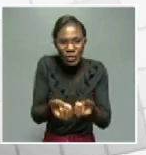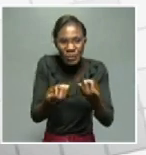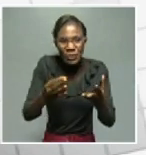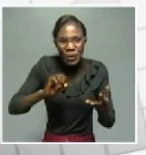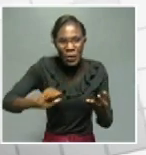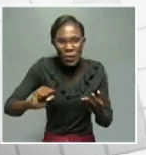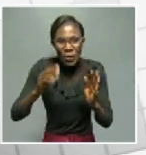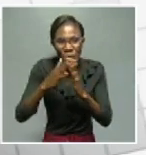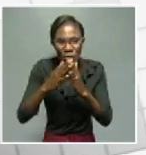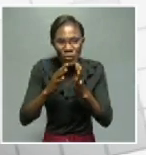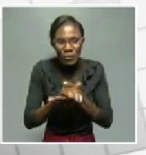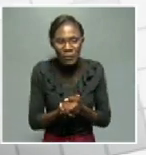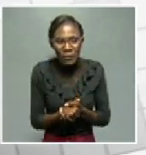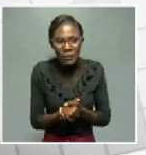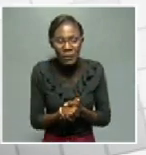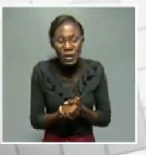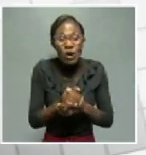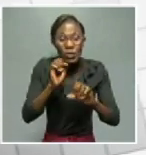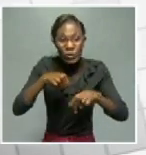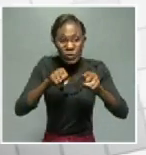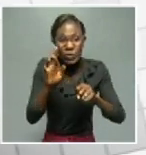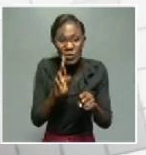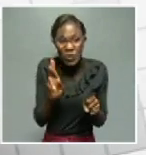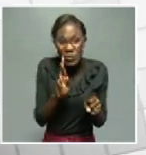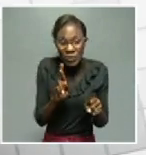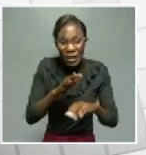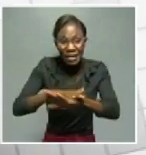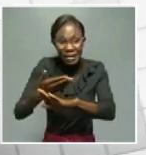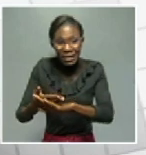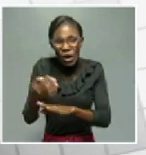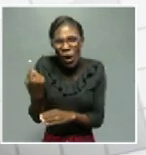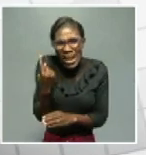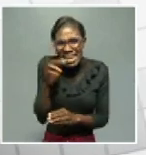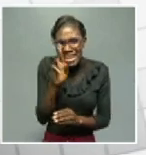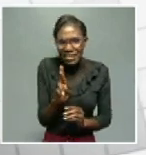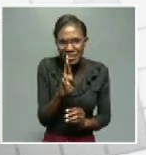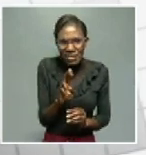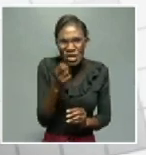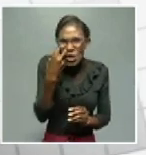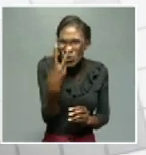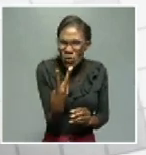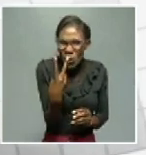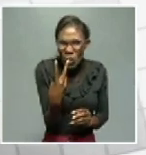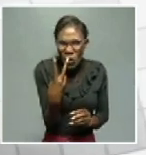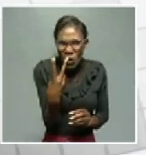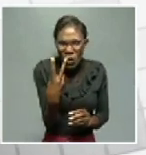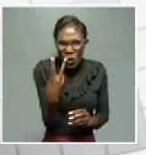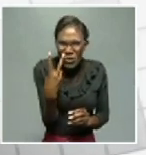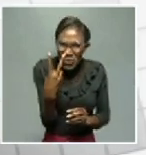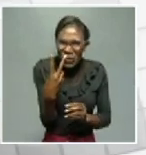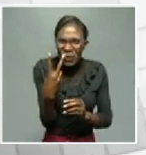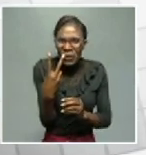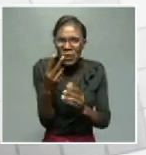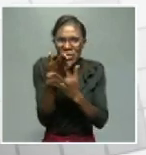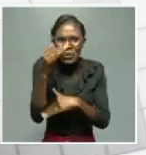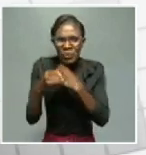electrification is a key issue. In the Shodanjupa region, for example, we are the only region with two off-grid systems nationally. That is